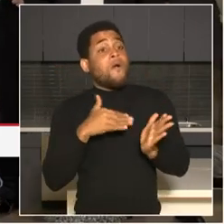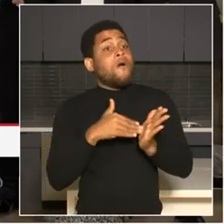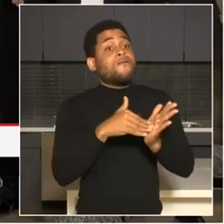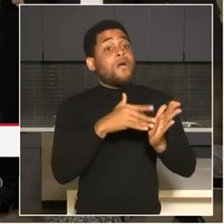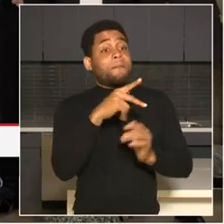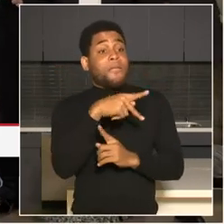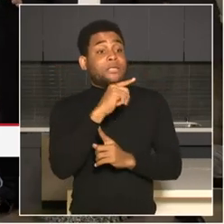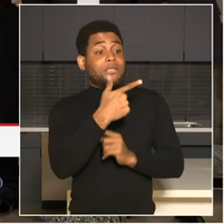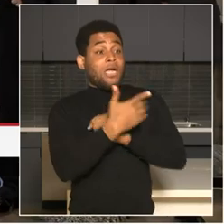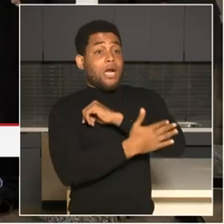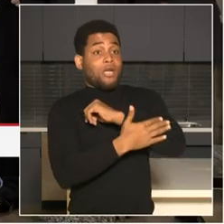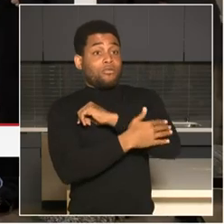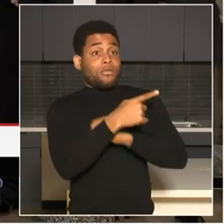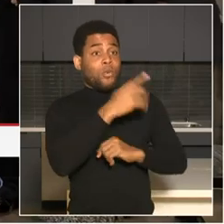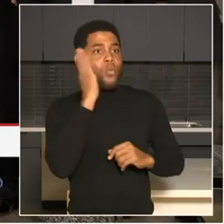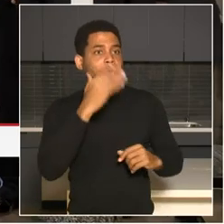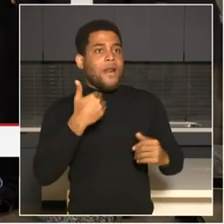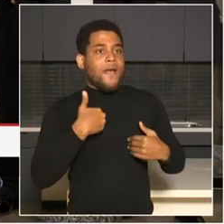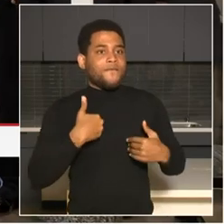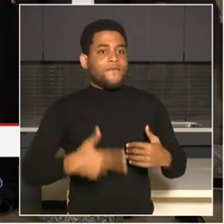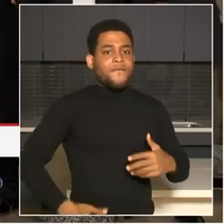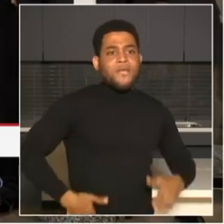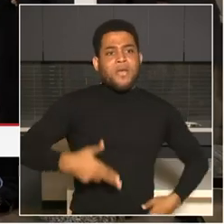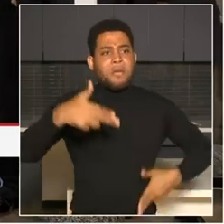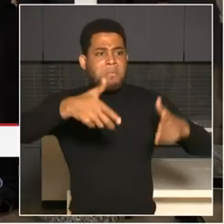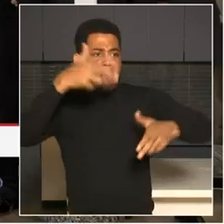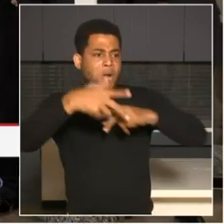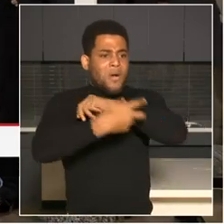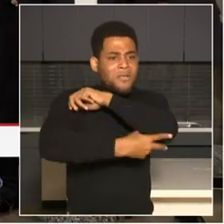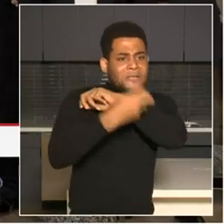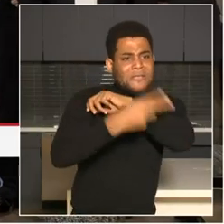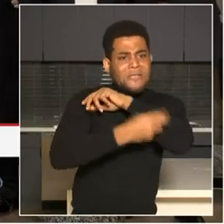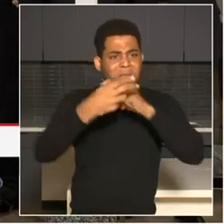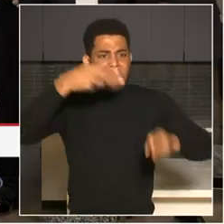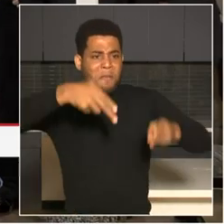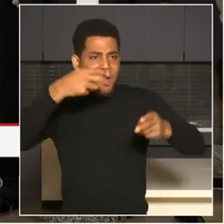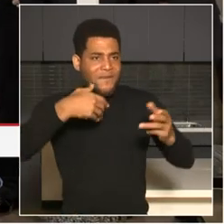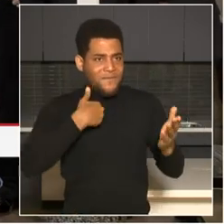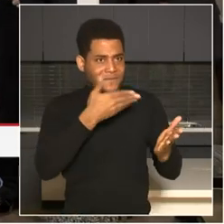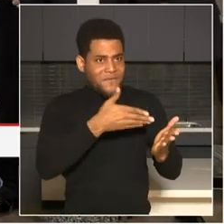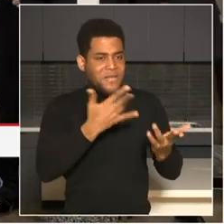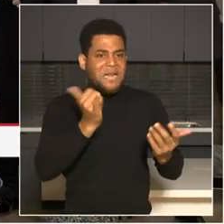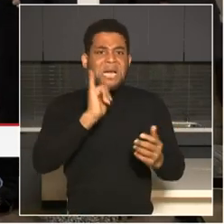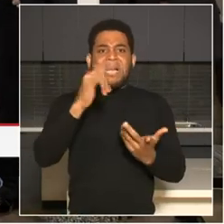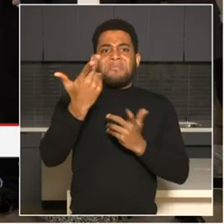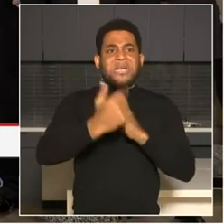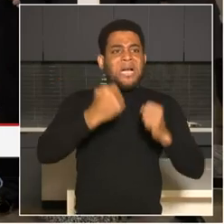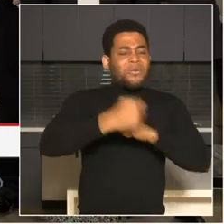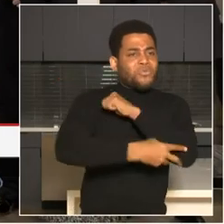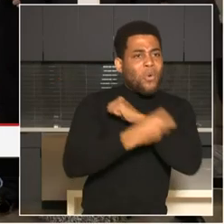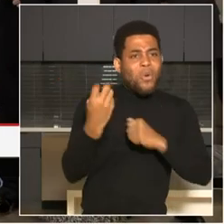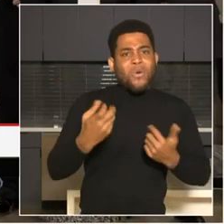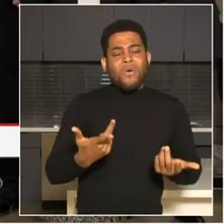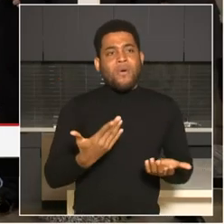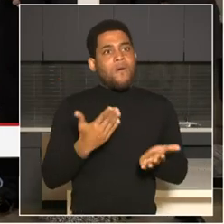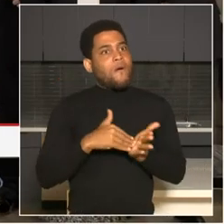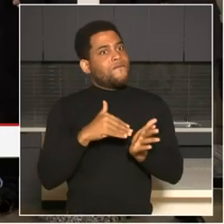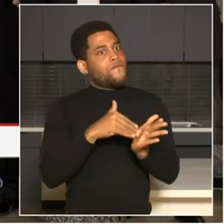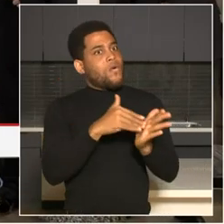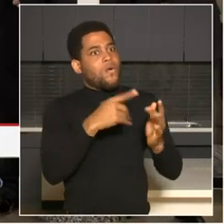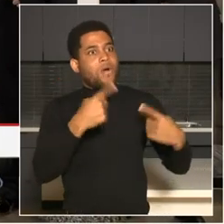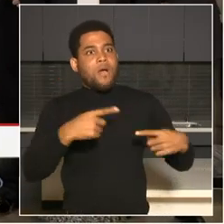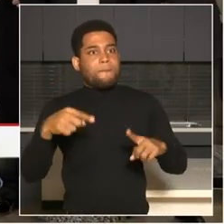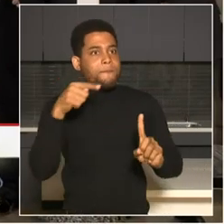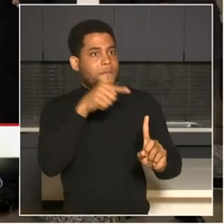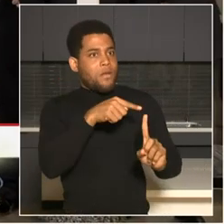armed carjacking, um, suspects that are going between both jurisdictions. And oftentimes we're either on the radio or we're on a, on a phone just trying to